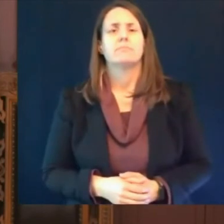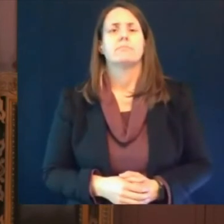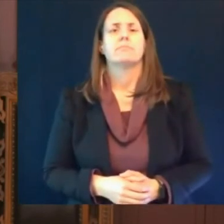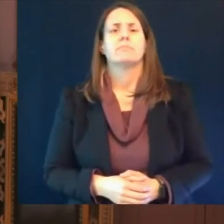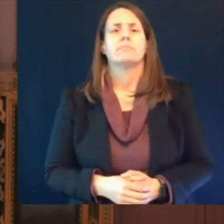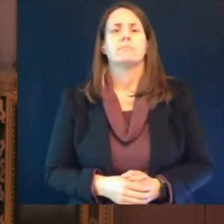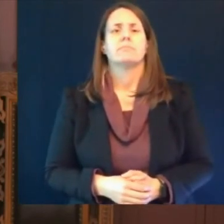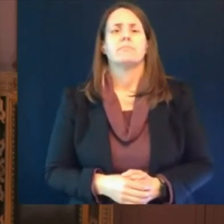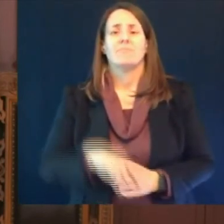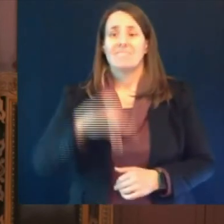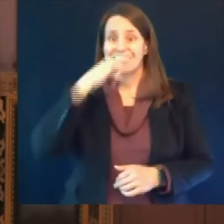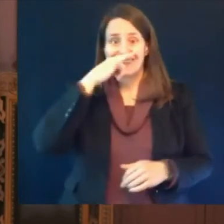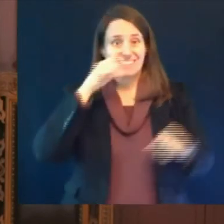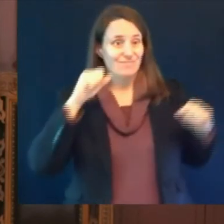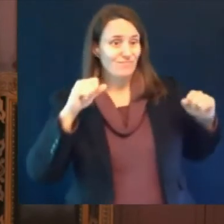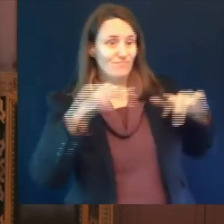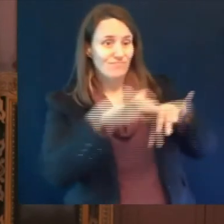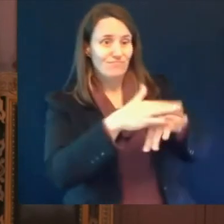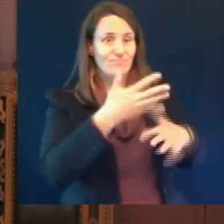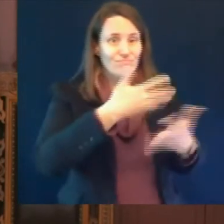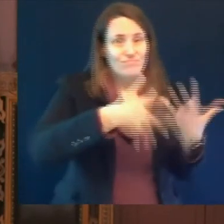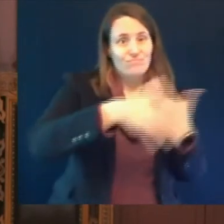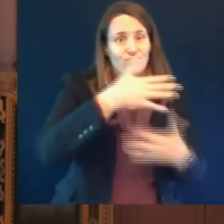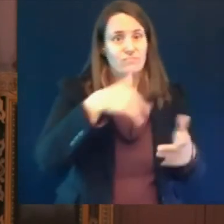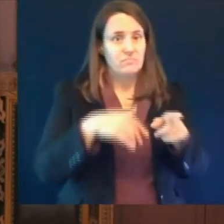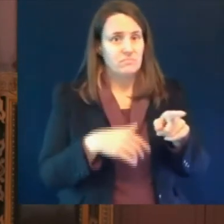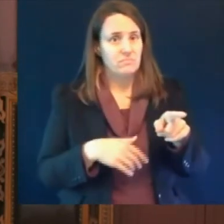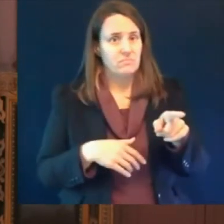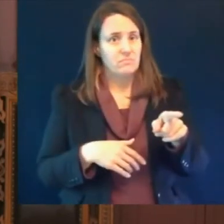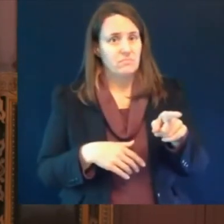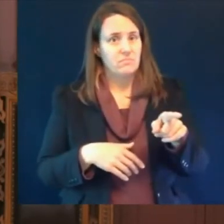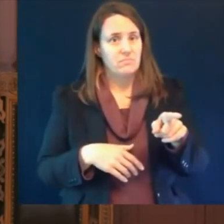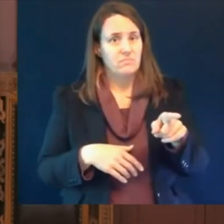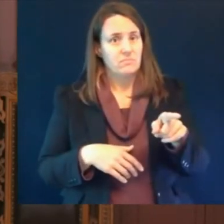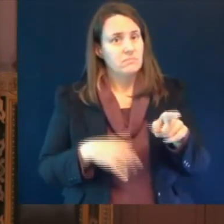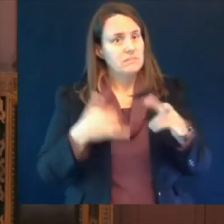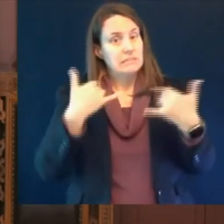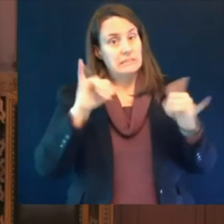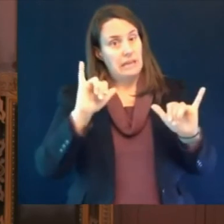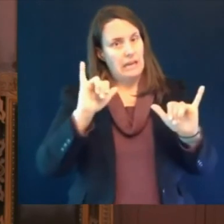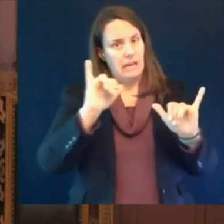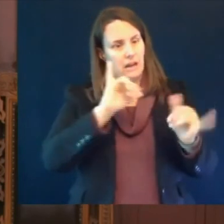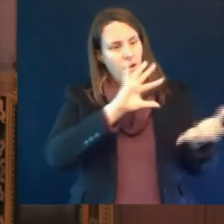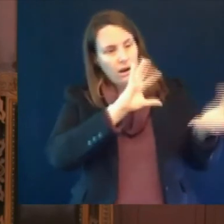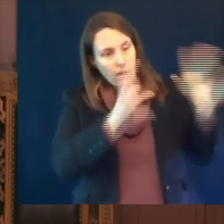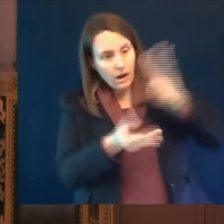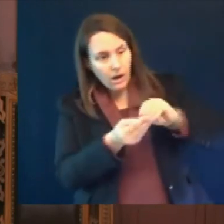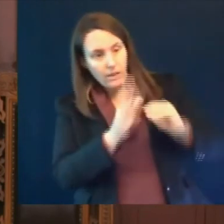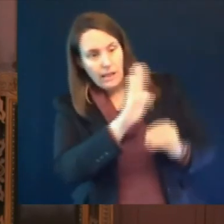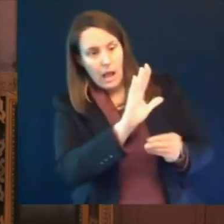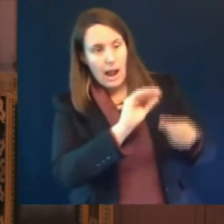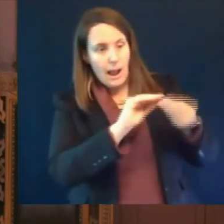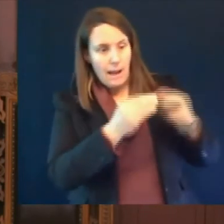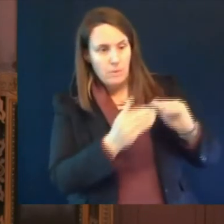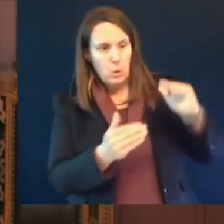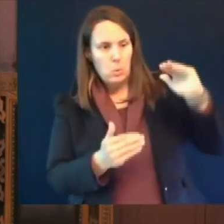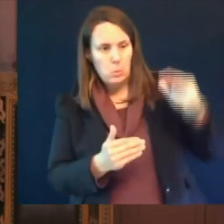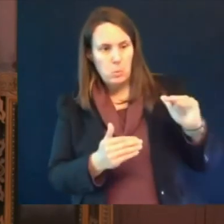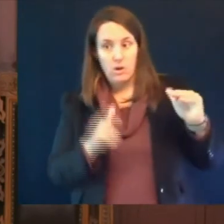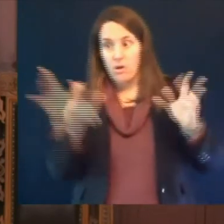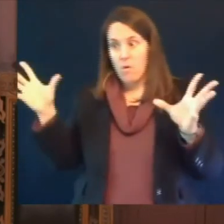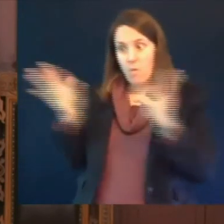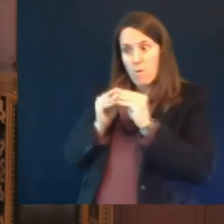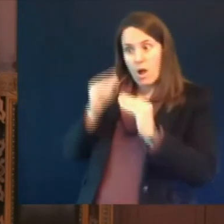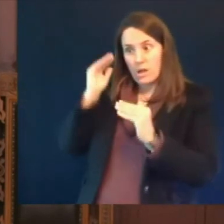uh with with with adults and so we will will continue to monitor that but uh i continue to believe that school districts